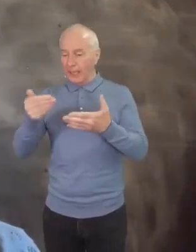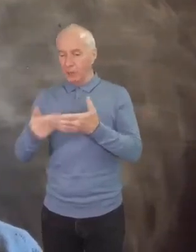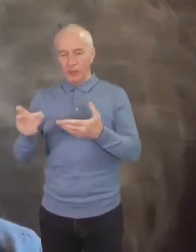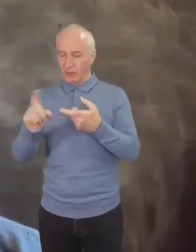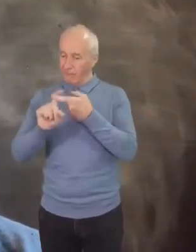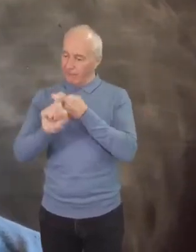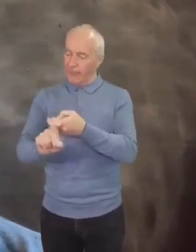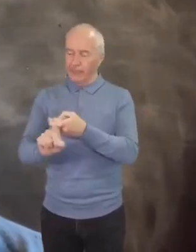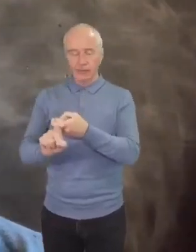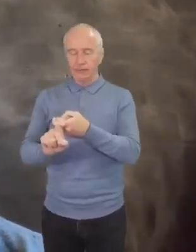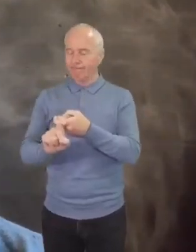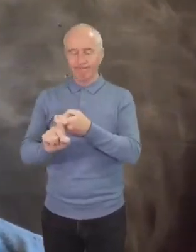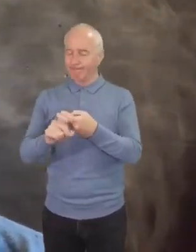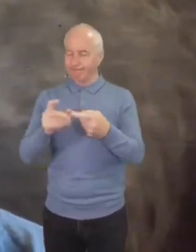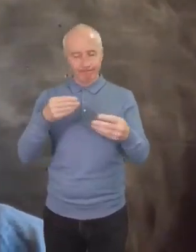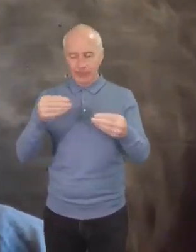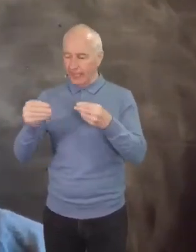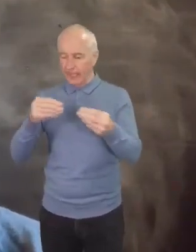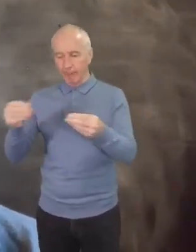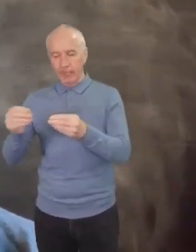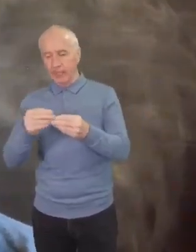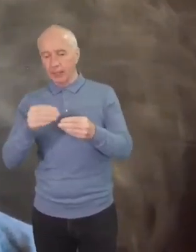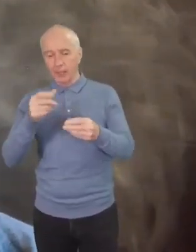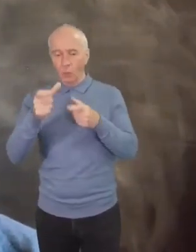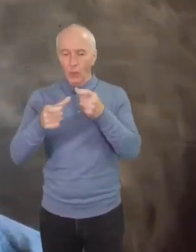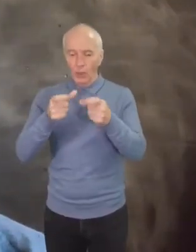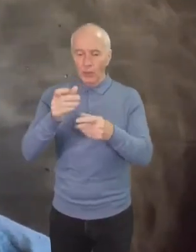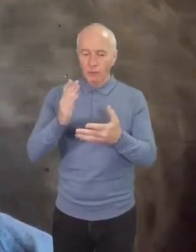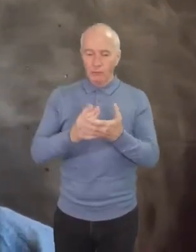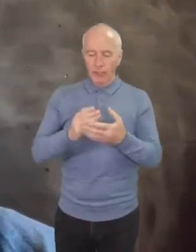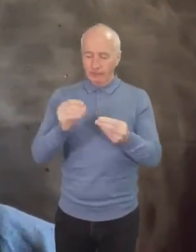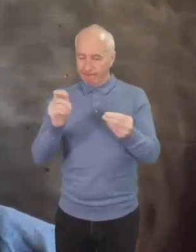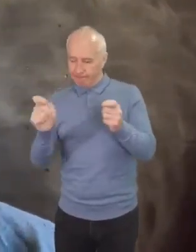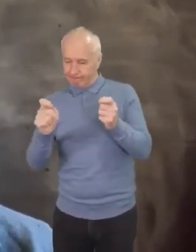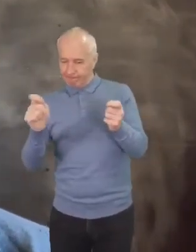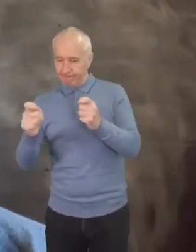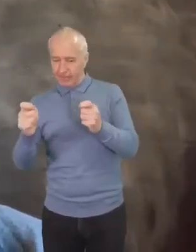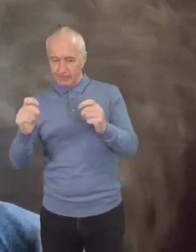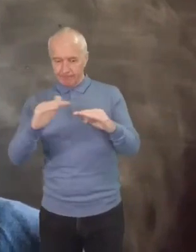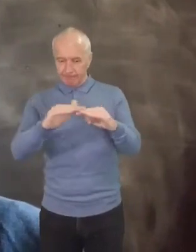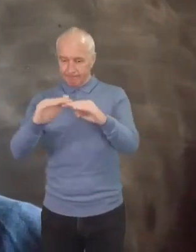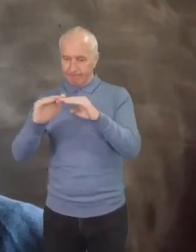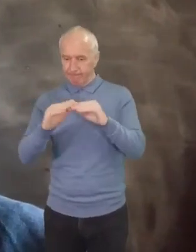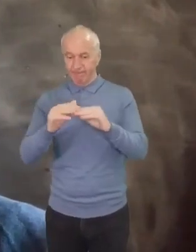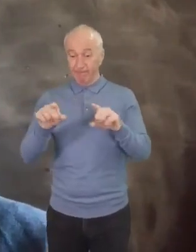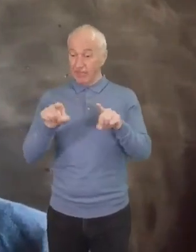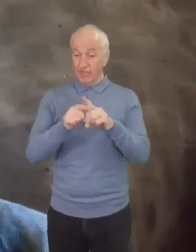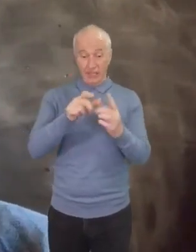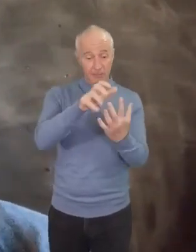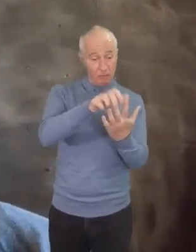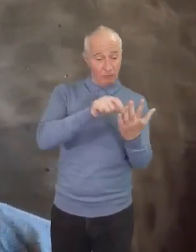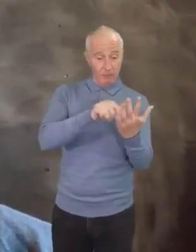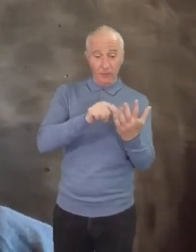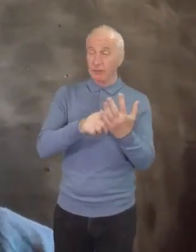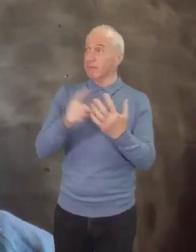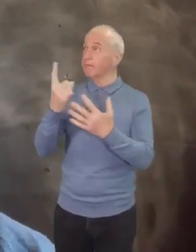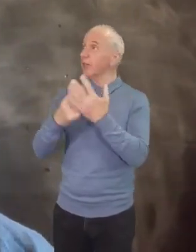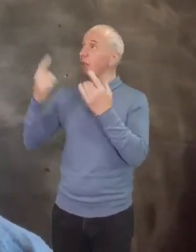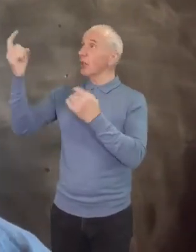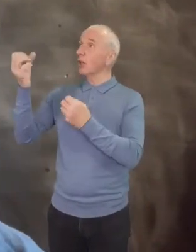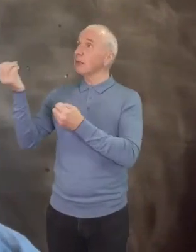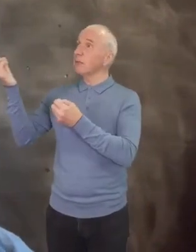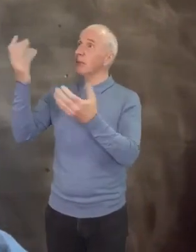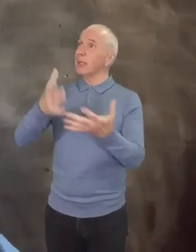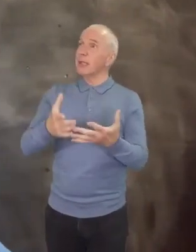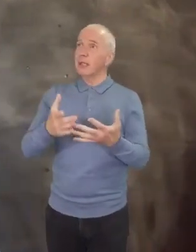dynamic. Words, craft and conform things. And we witness this in the scriptures of God breathing light and